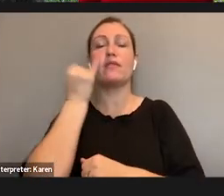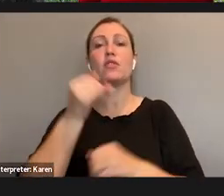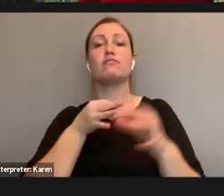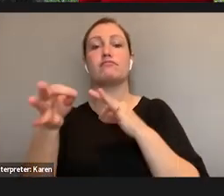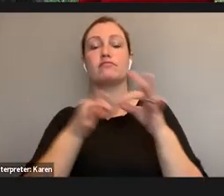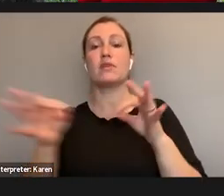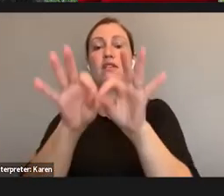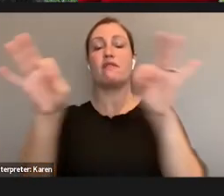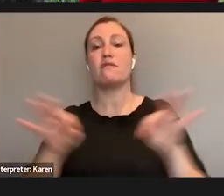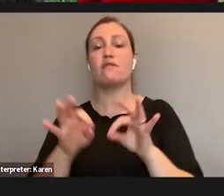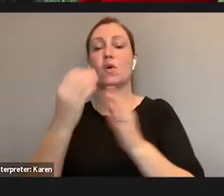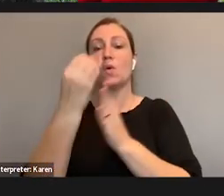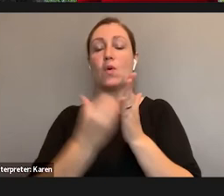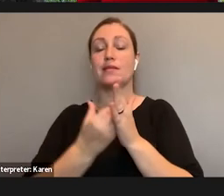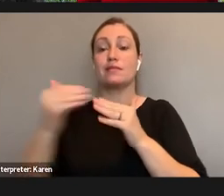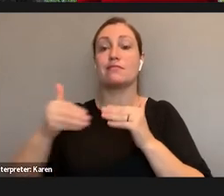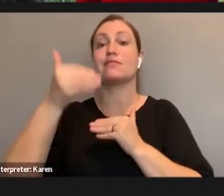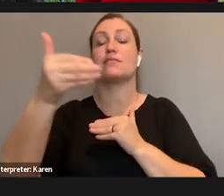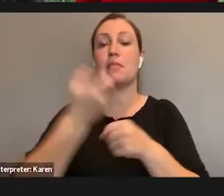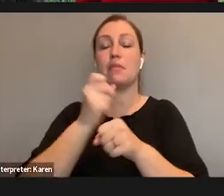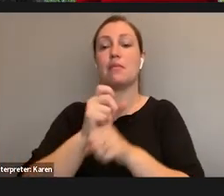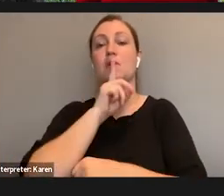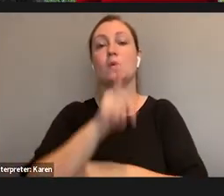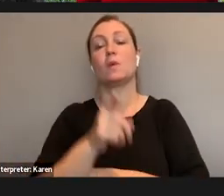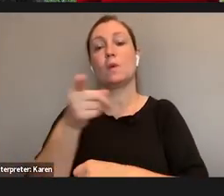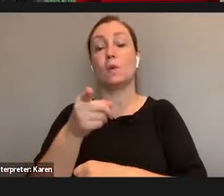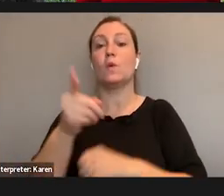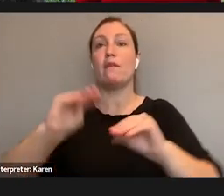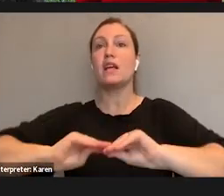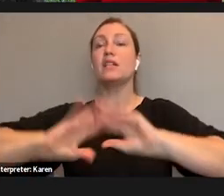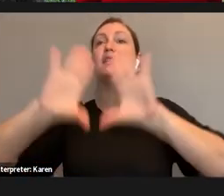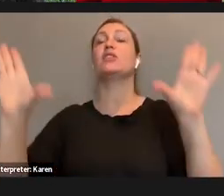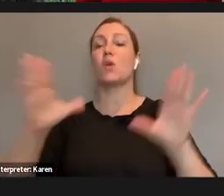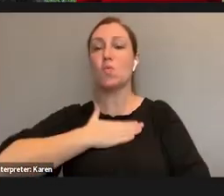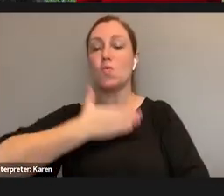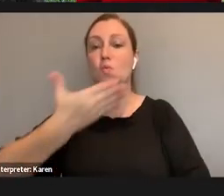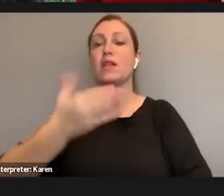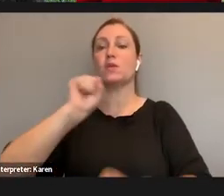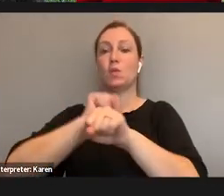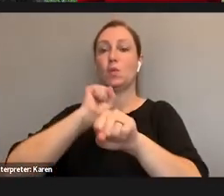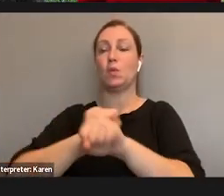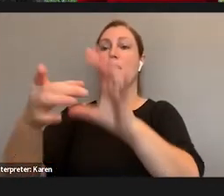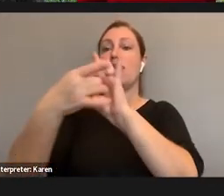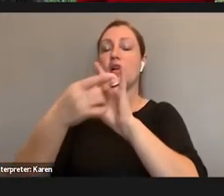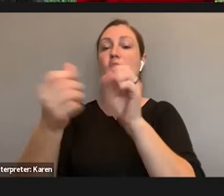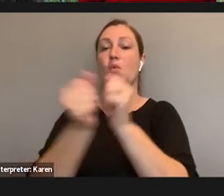ahead of time. Make sure that you've clearly articulated your willingness to work with students with disabilities.